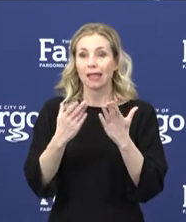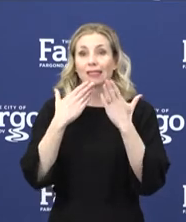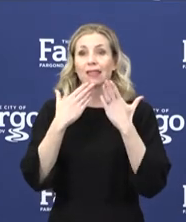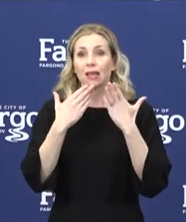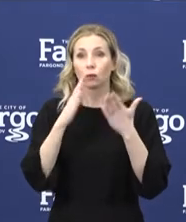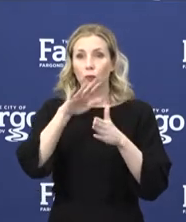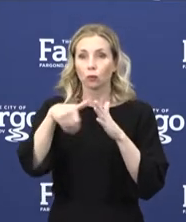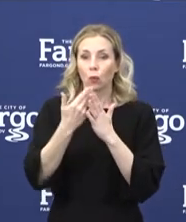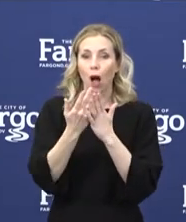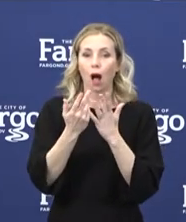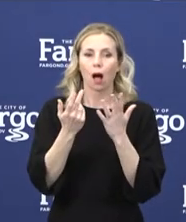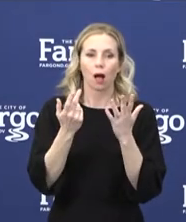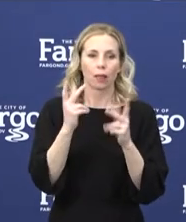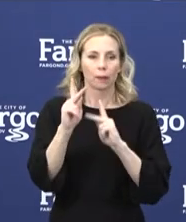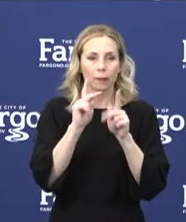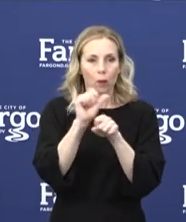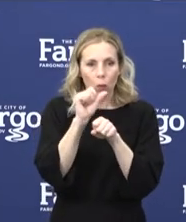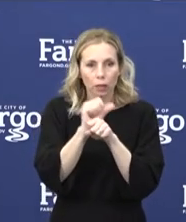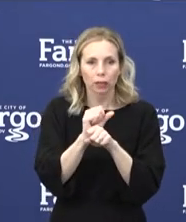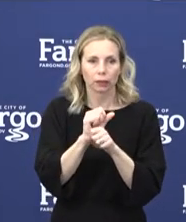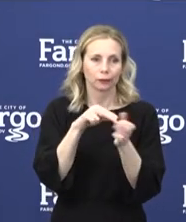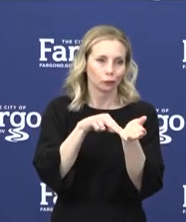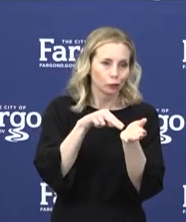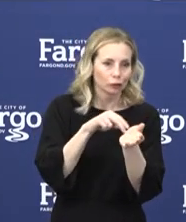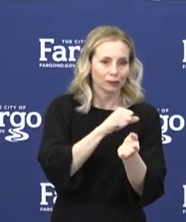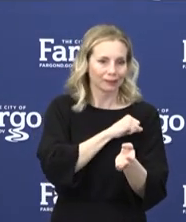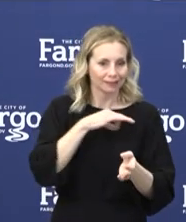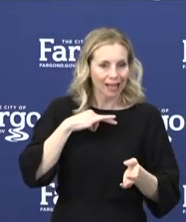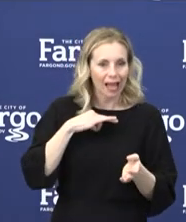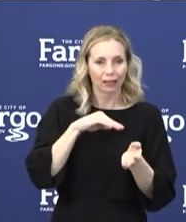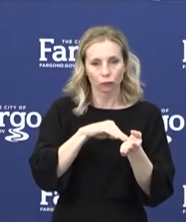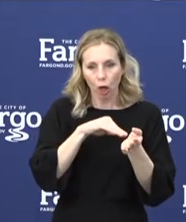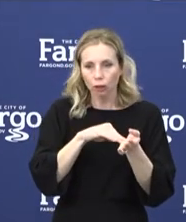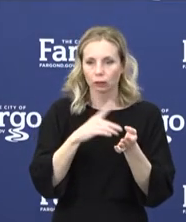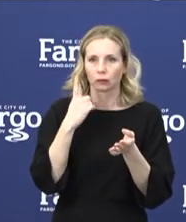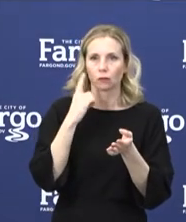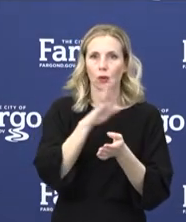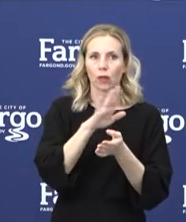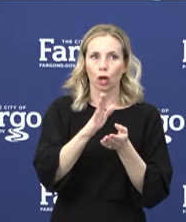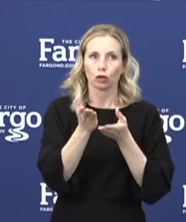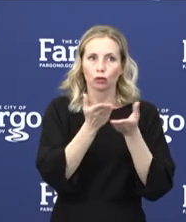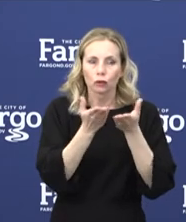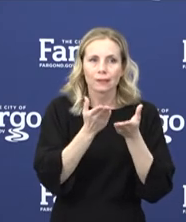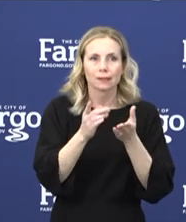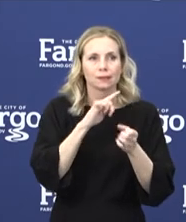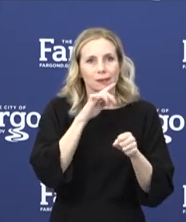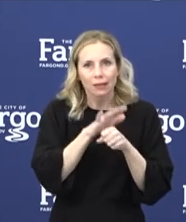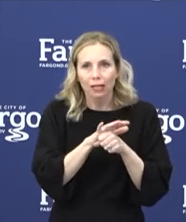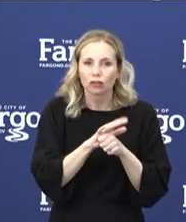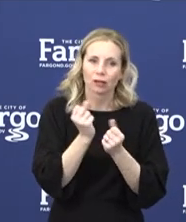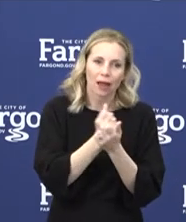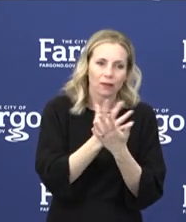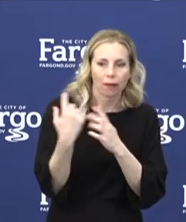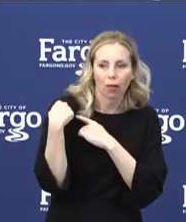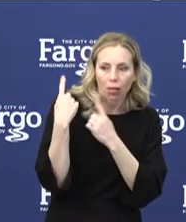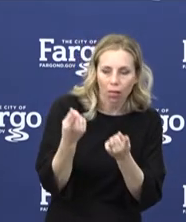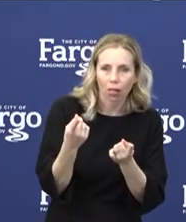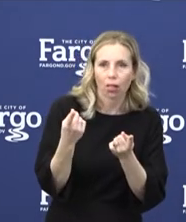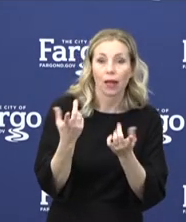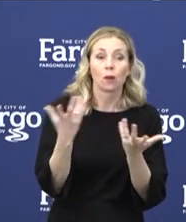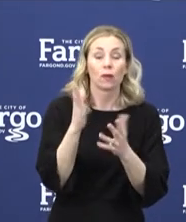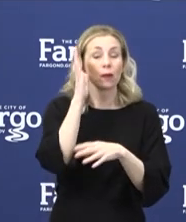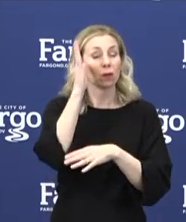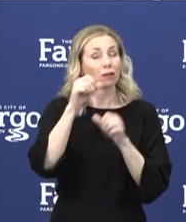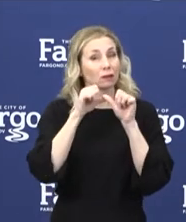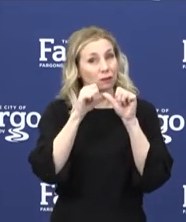all the physicians, nurses, staff for their dedicated services these past few weeks and months, but also for what they will continue to do